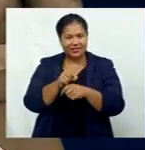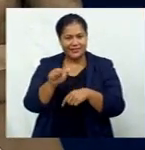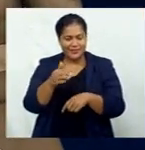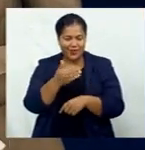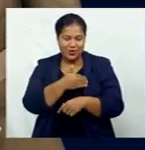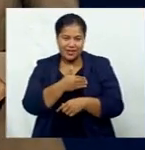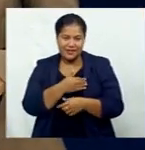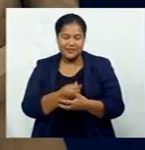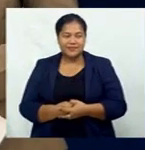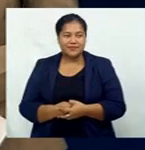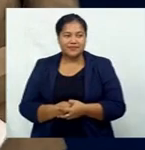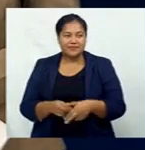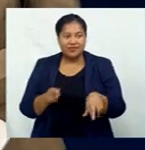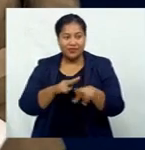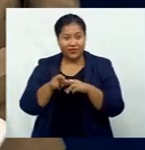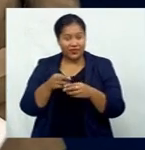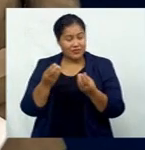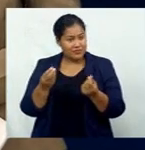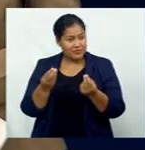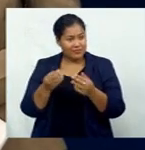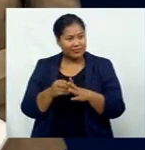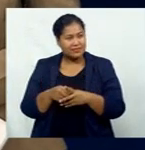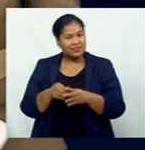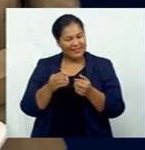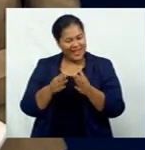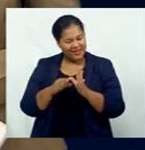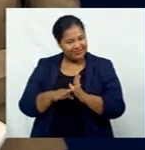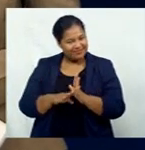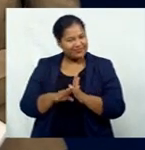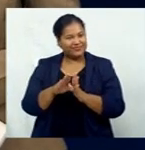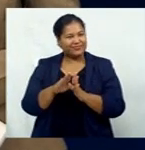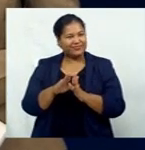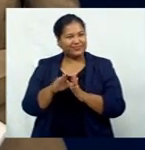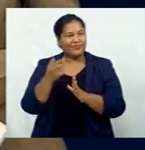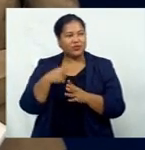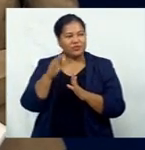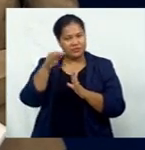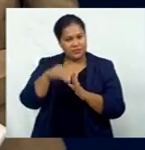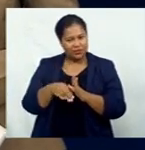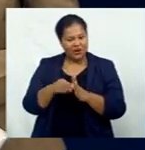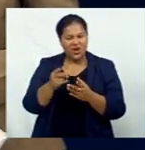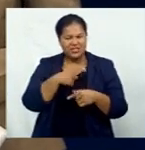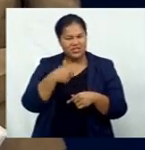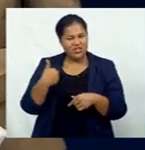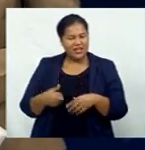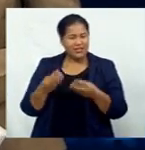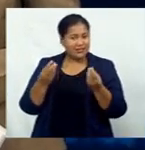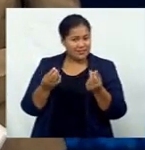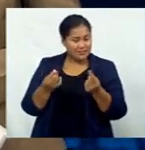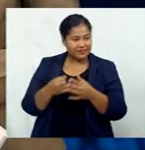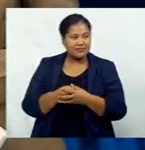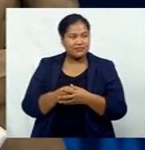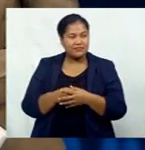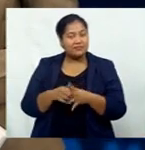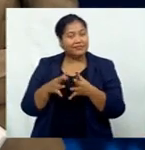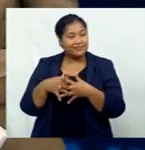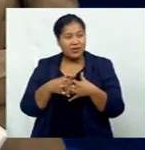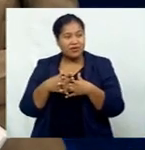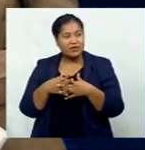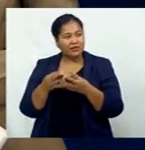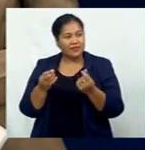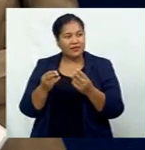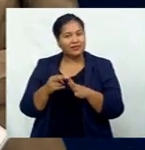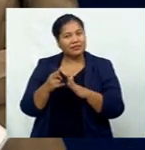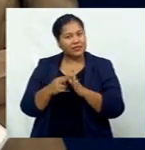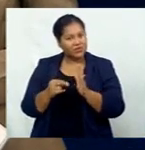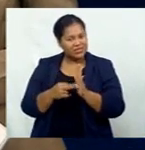this morning. The Fiji dollar had a slow start to the week as it lost ground against the Chinese yuan, U.S. greenback, New Zealand dollar, EUR,